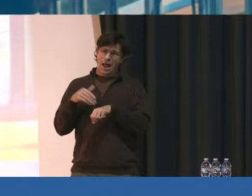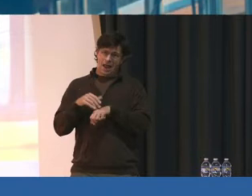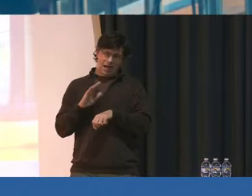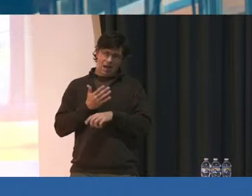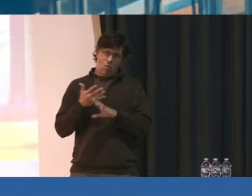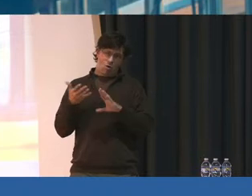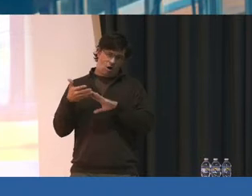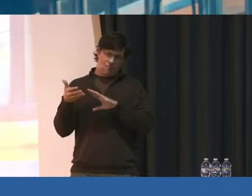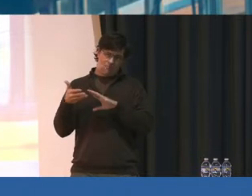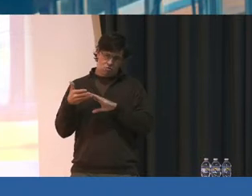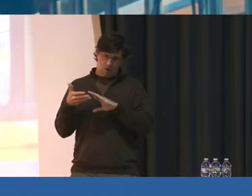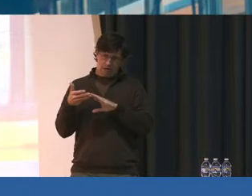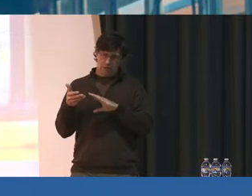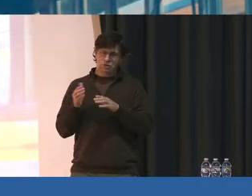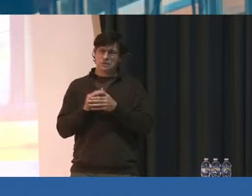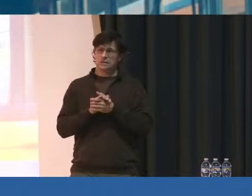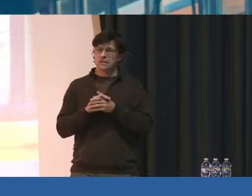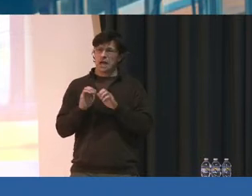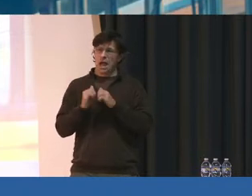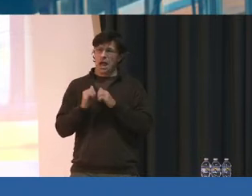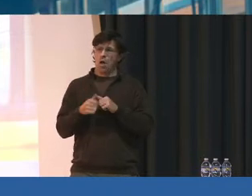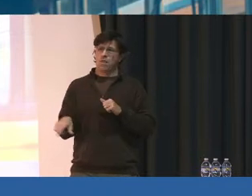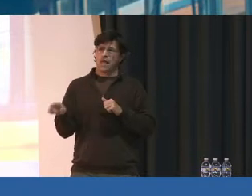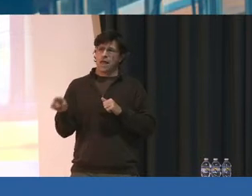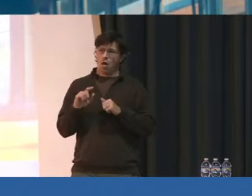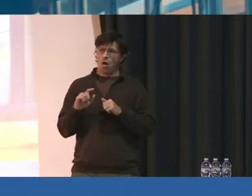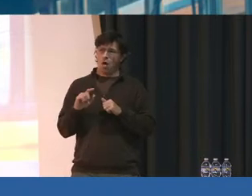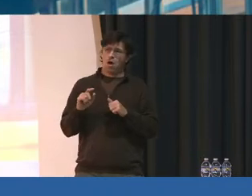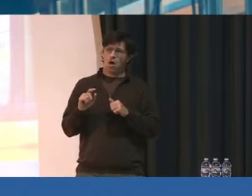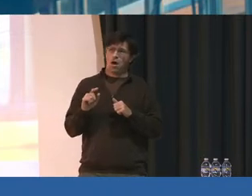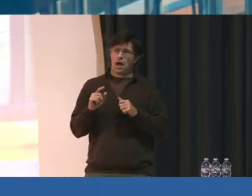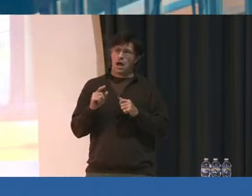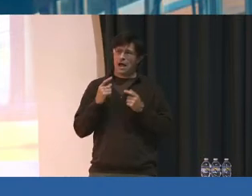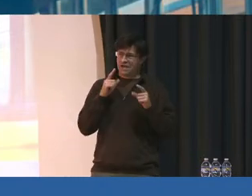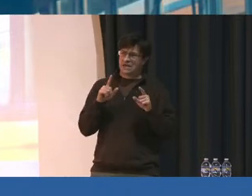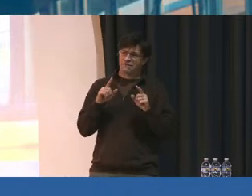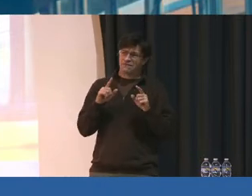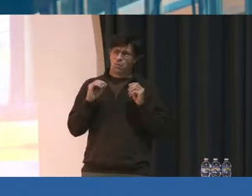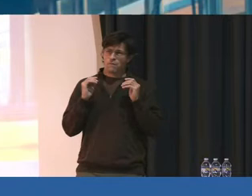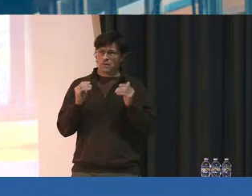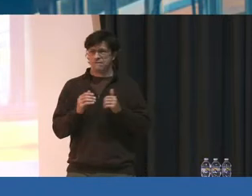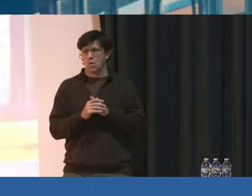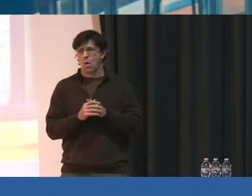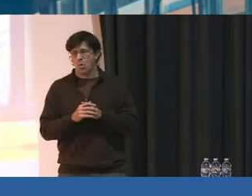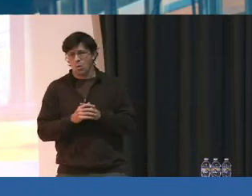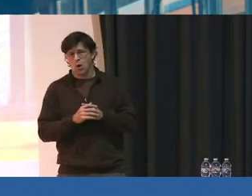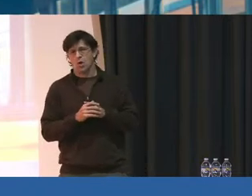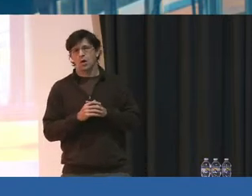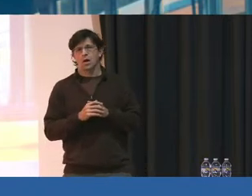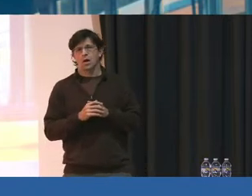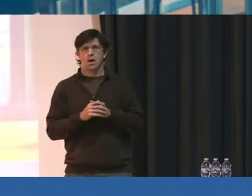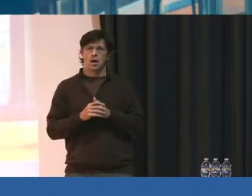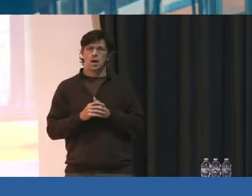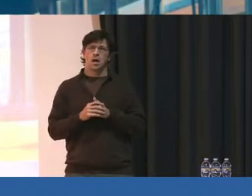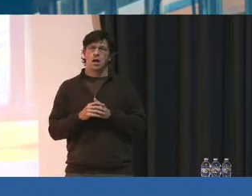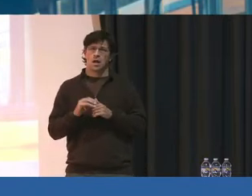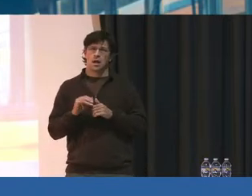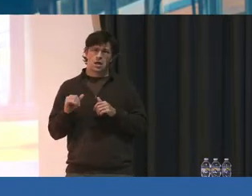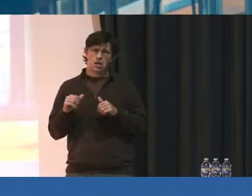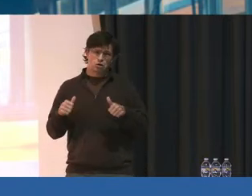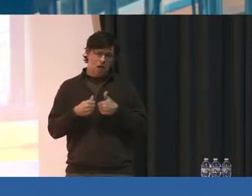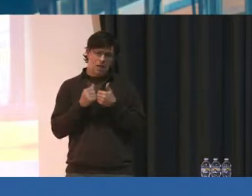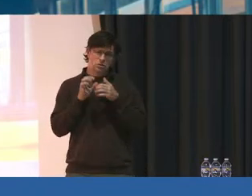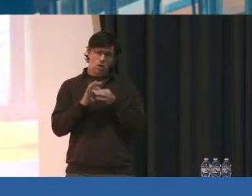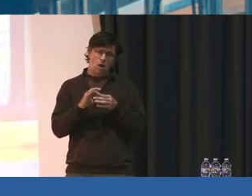operations and how they are effectively moving forward. I've heard the challenges around transportation